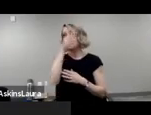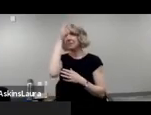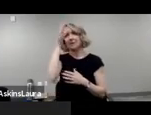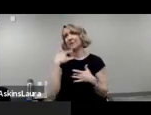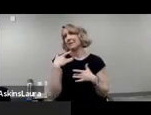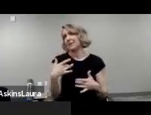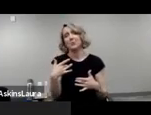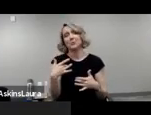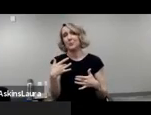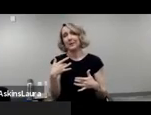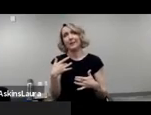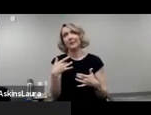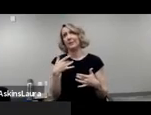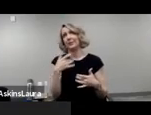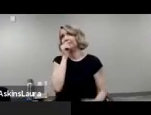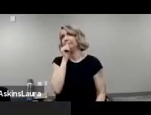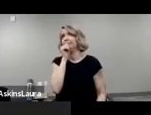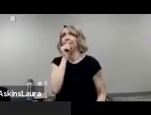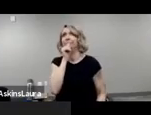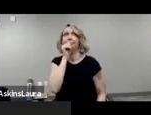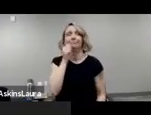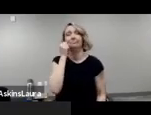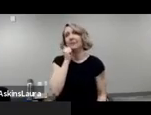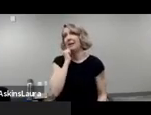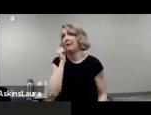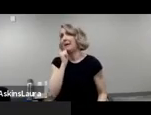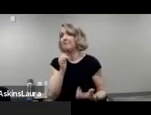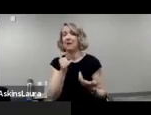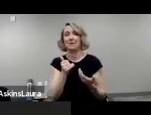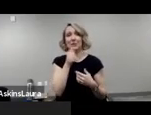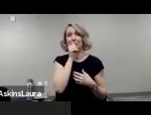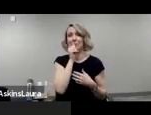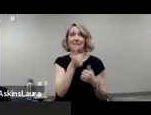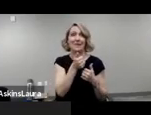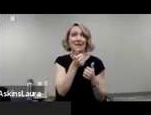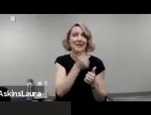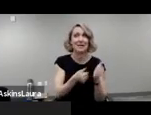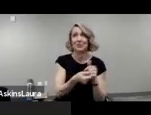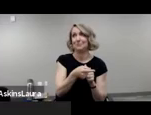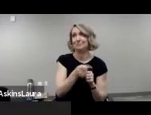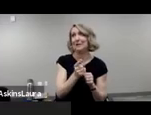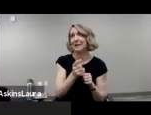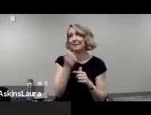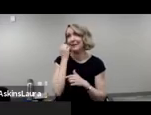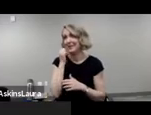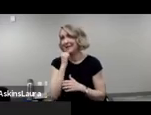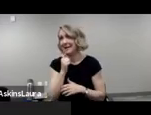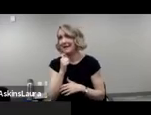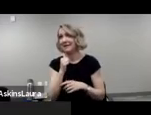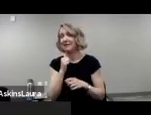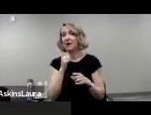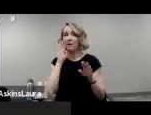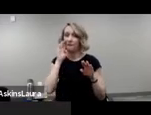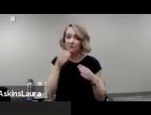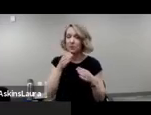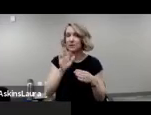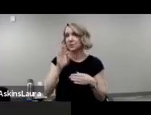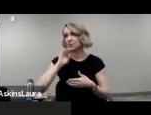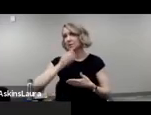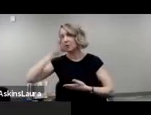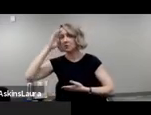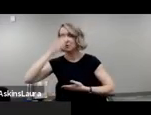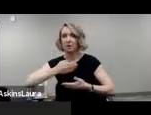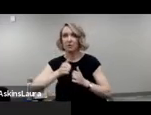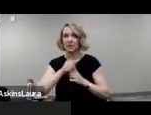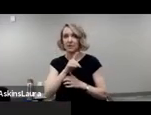living sometimes day-to-day, sometimes minute-to-minute in providing the caregiving for their son or daughter with